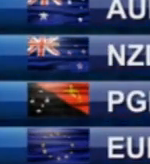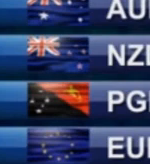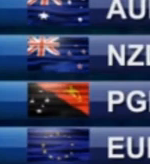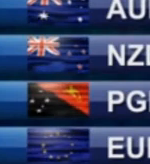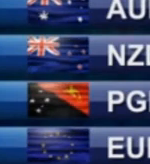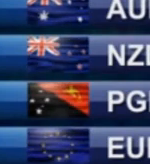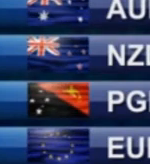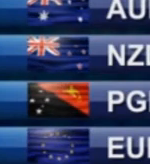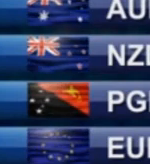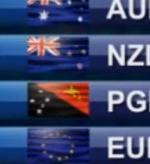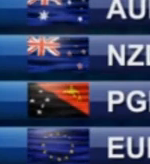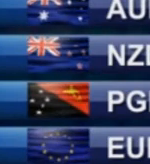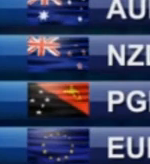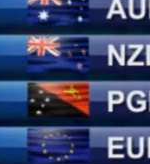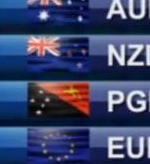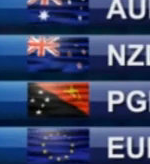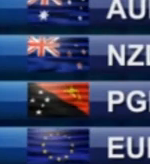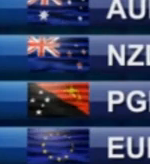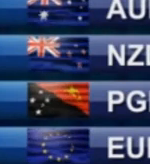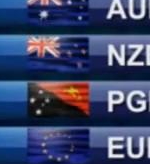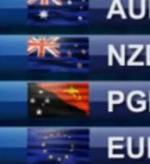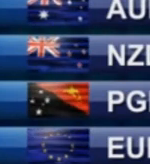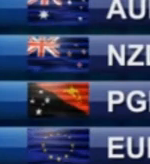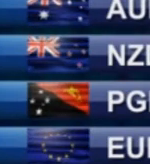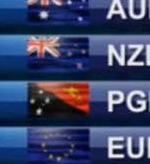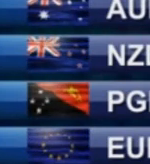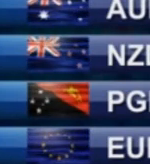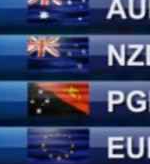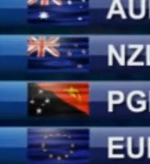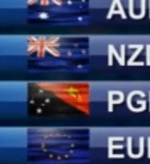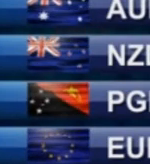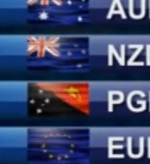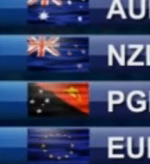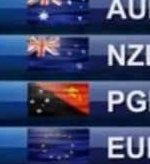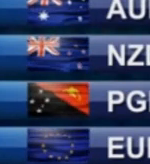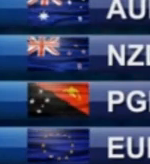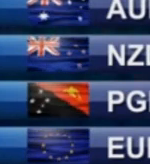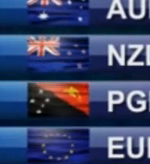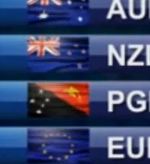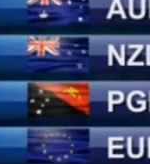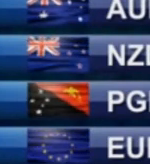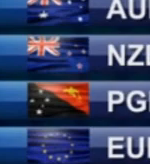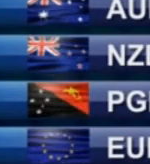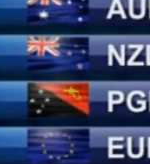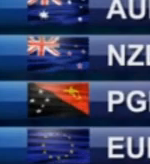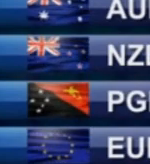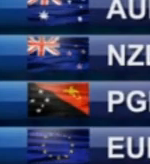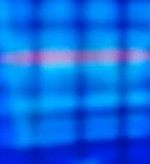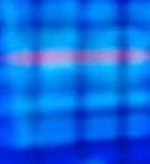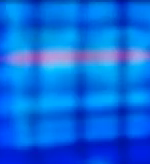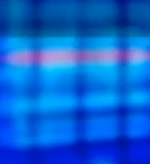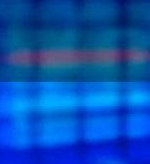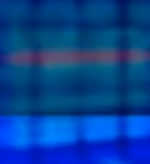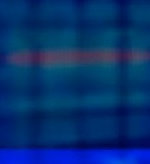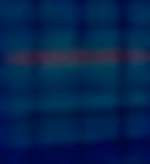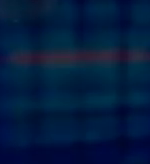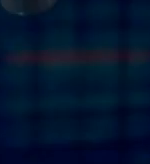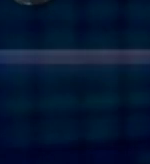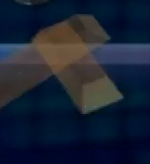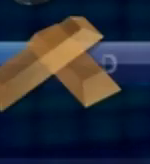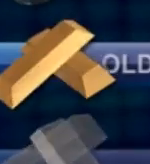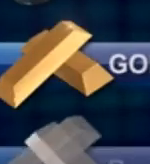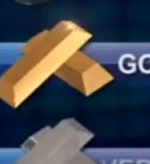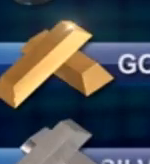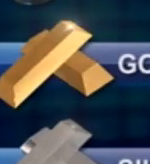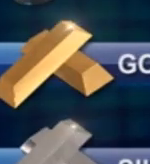in the Sangamoli gaining against the Chinese won and the Aussie dollar. But slidding against the other currencies we cover. Commodity prices were